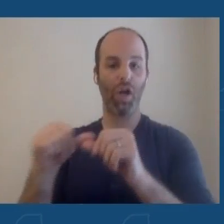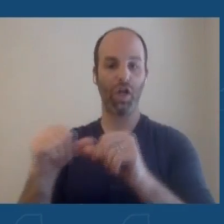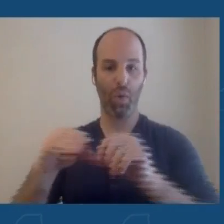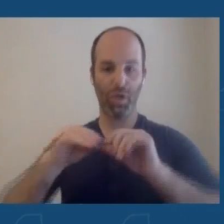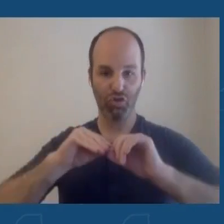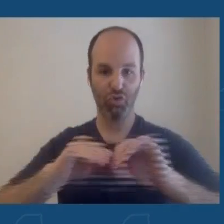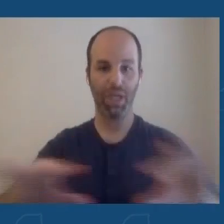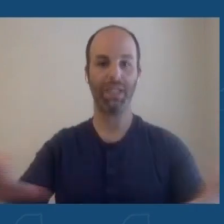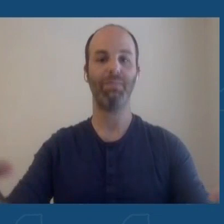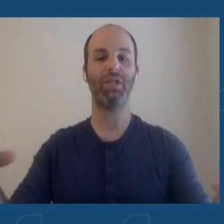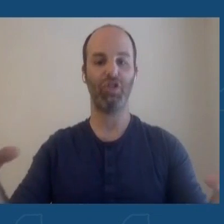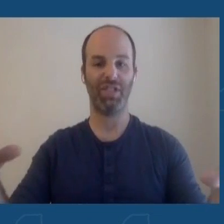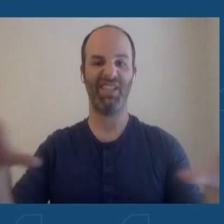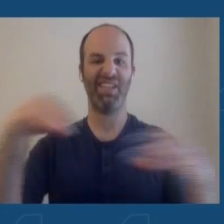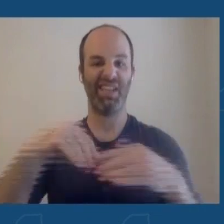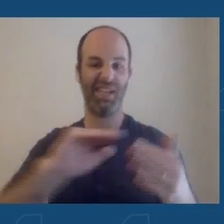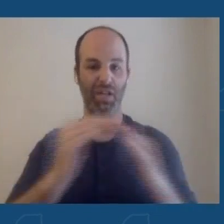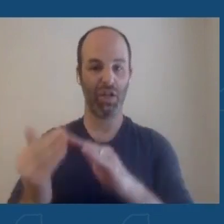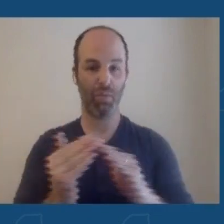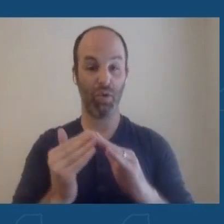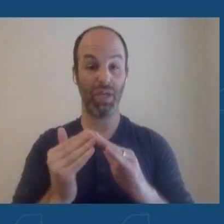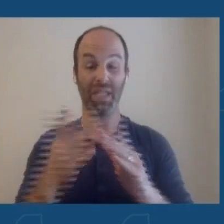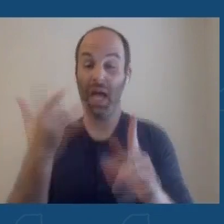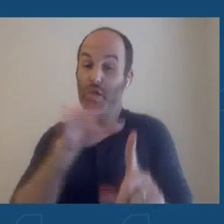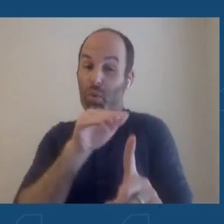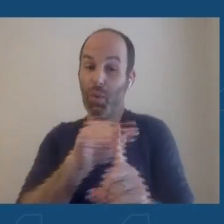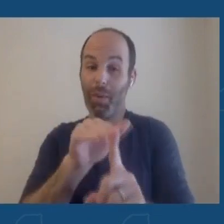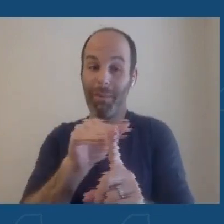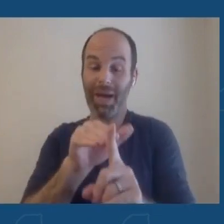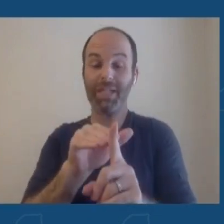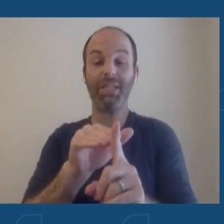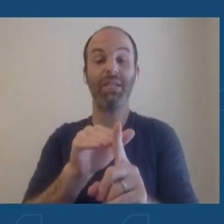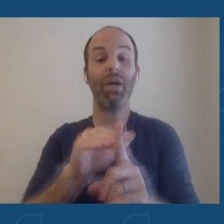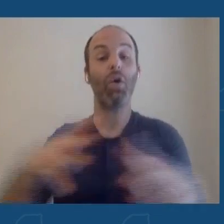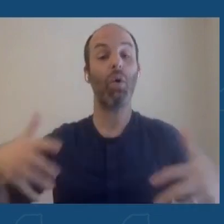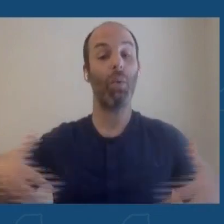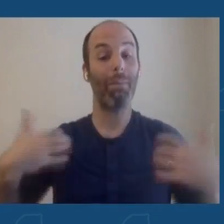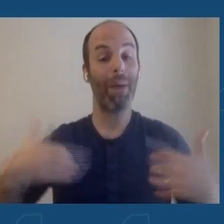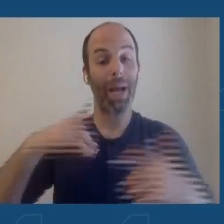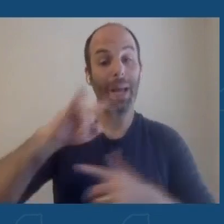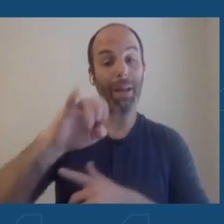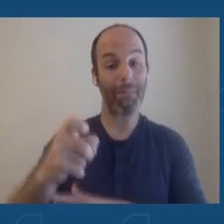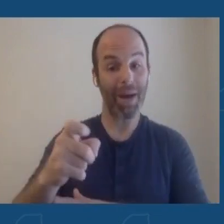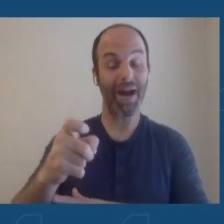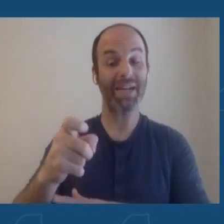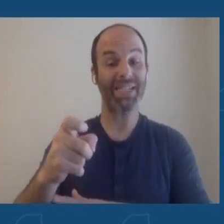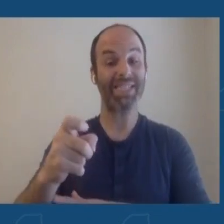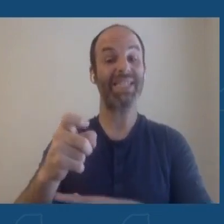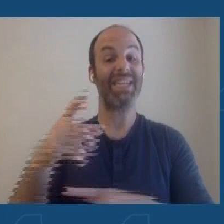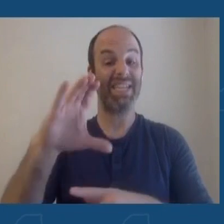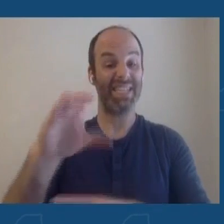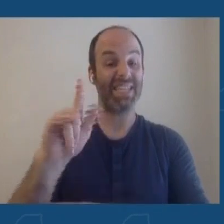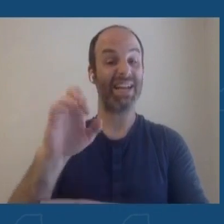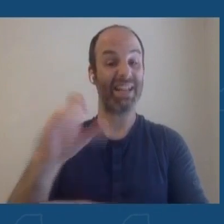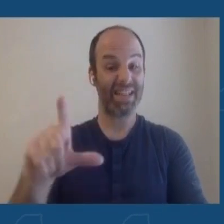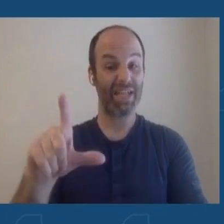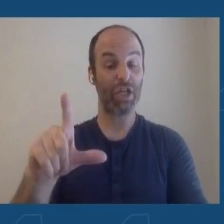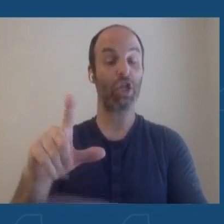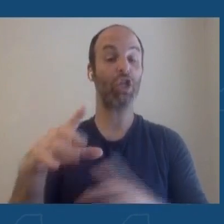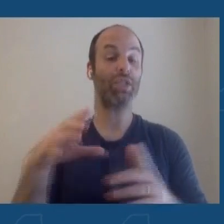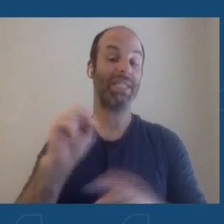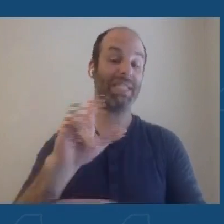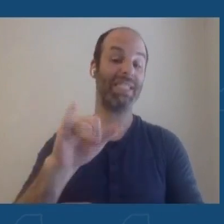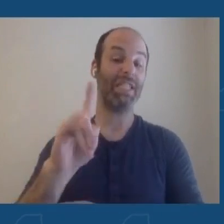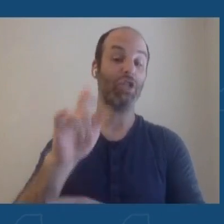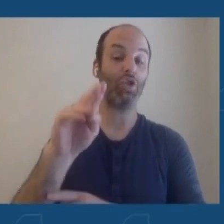I'm going to take a moment just to remind everybody about monkeypox as a clinical syndrome. It is rarely fatal, but it